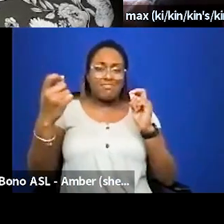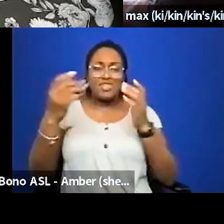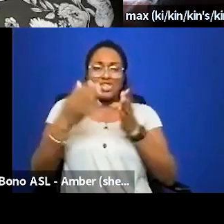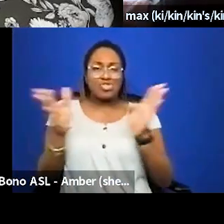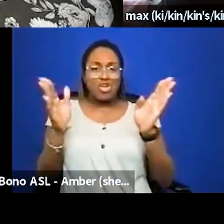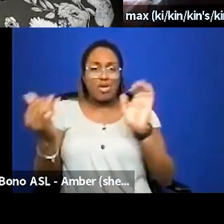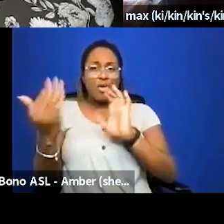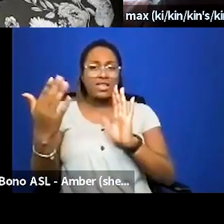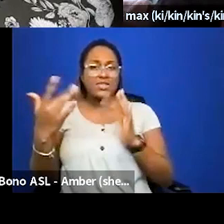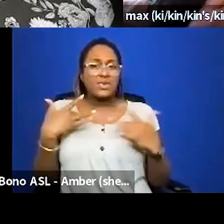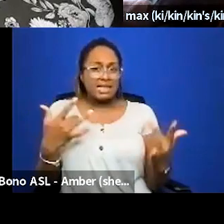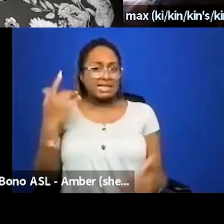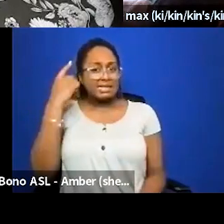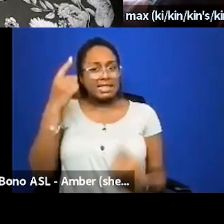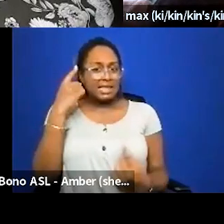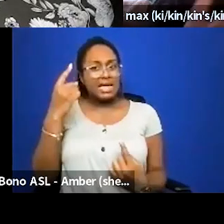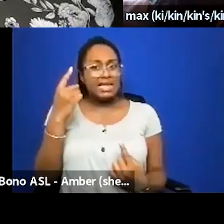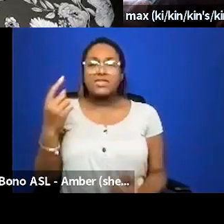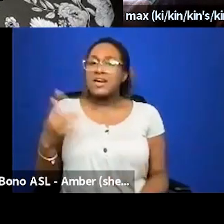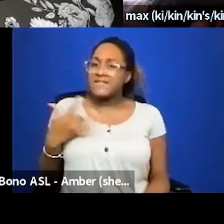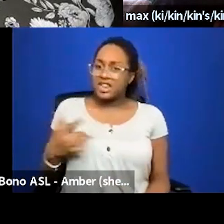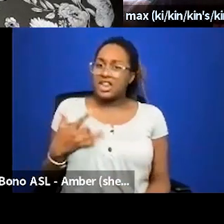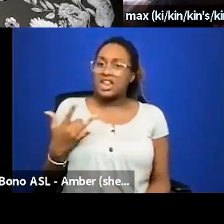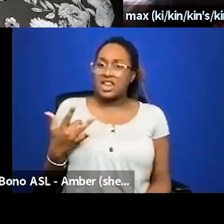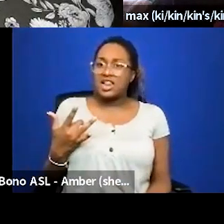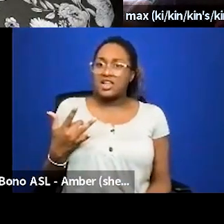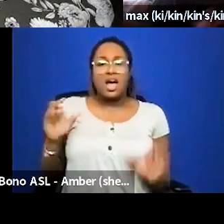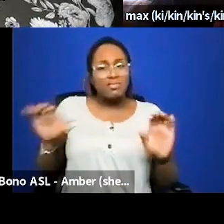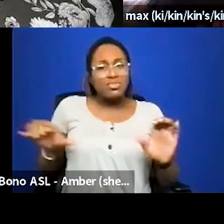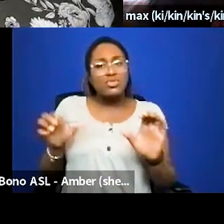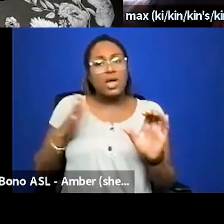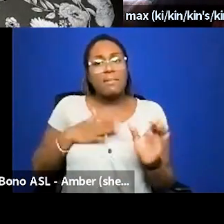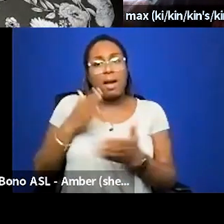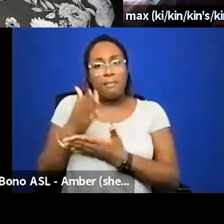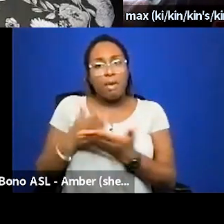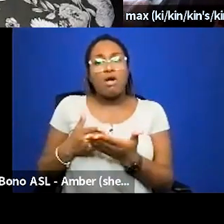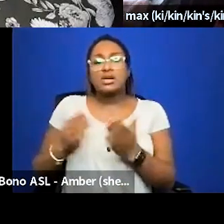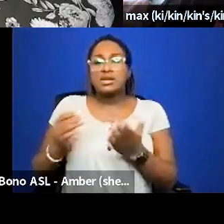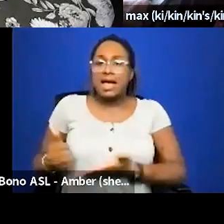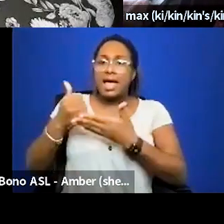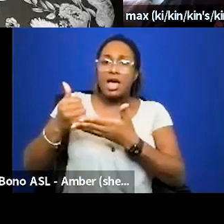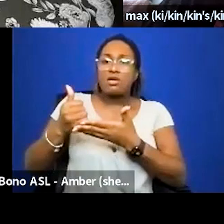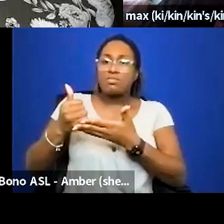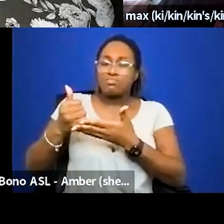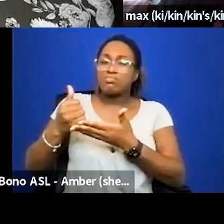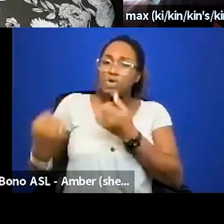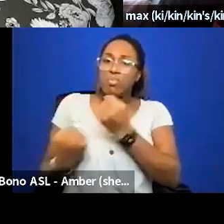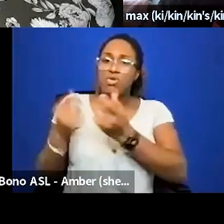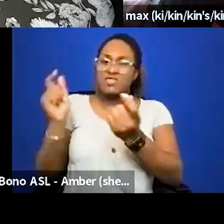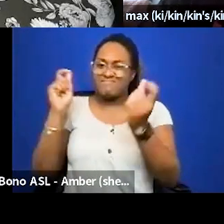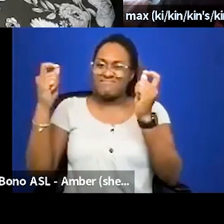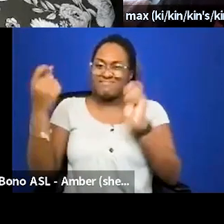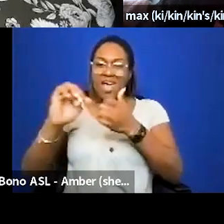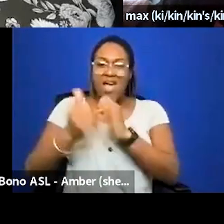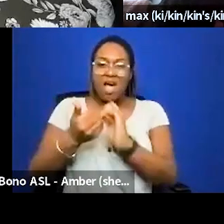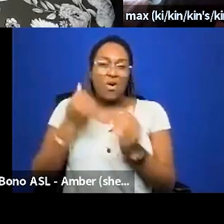tend to think and so i feel like it's it's i'm doing my part to trying to help support that reframe of how we think about nature